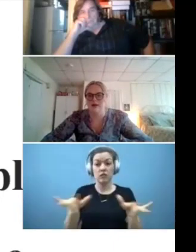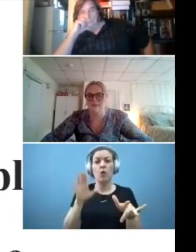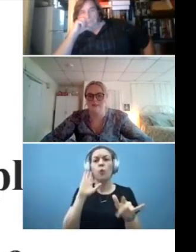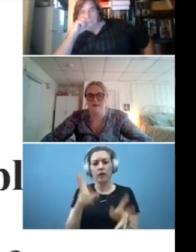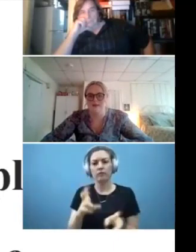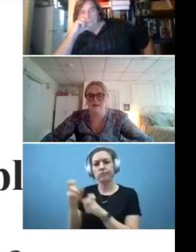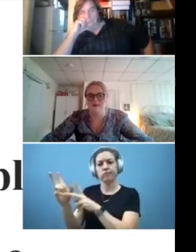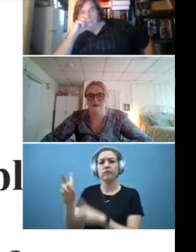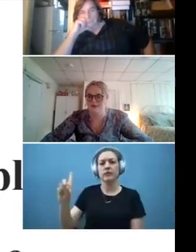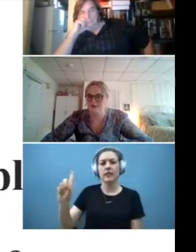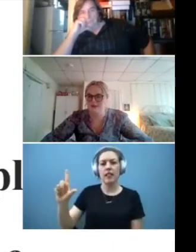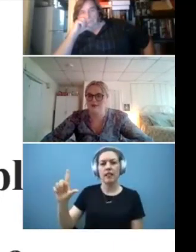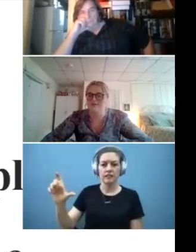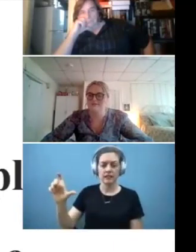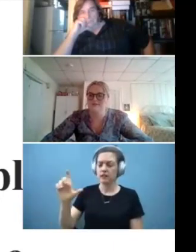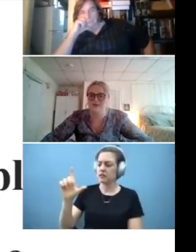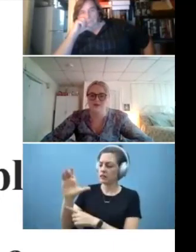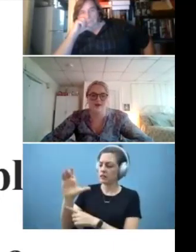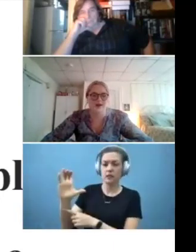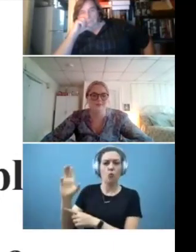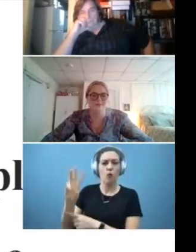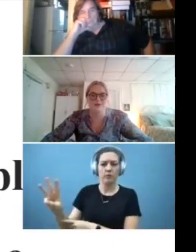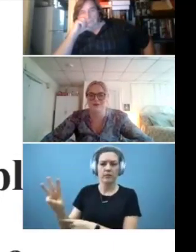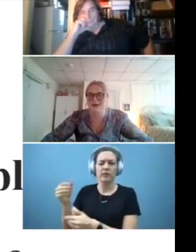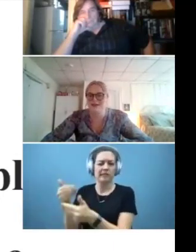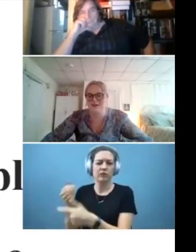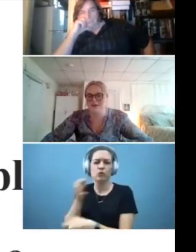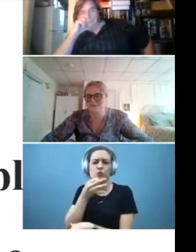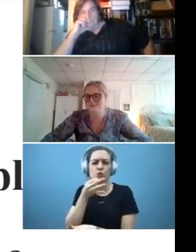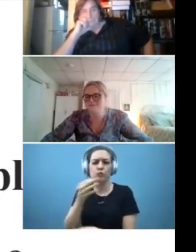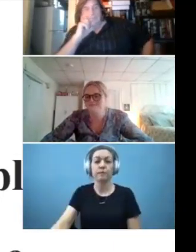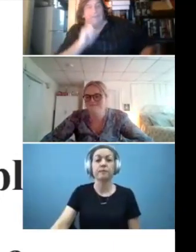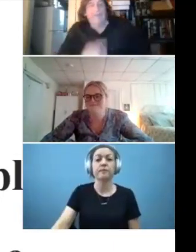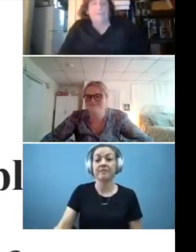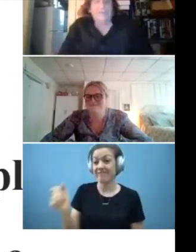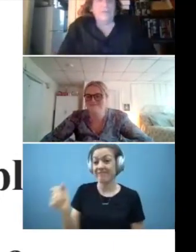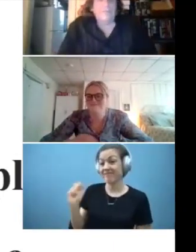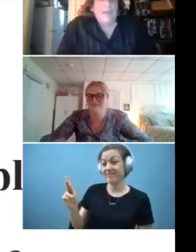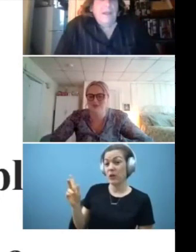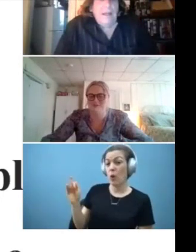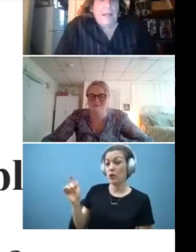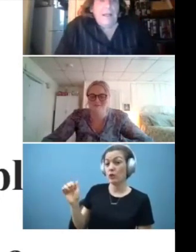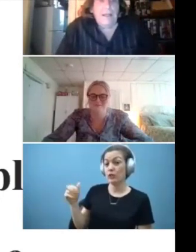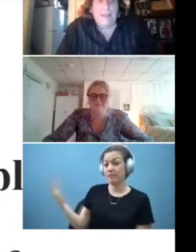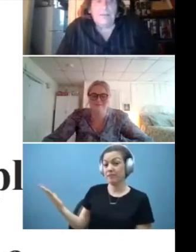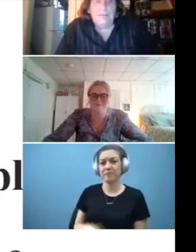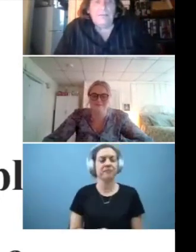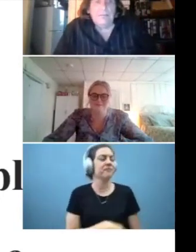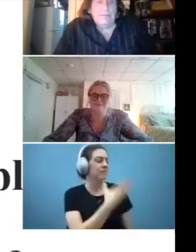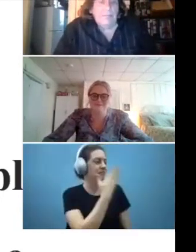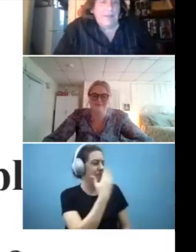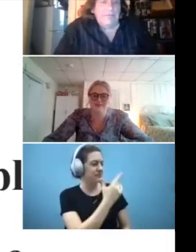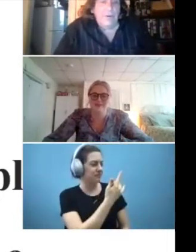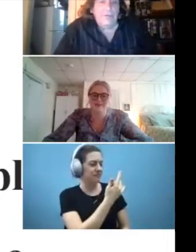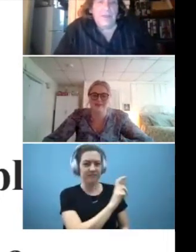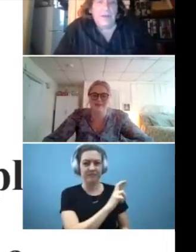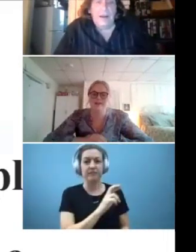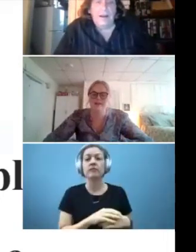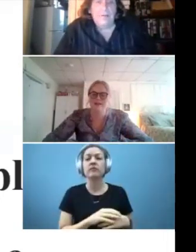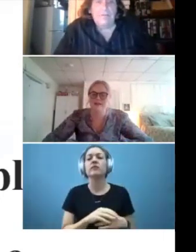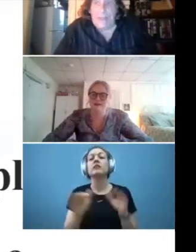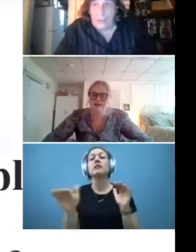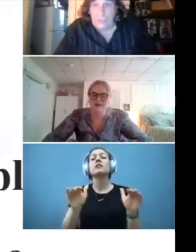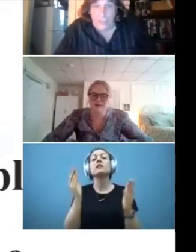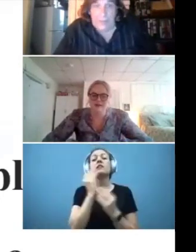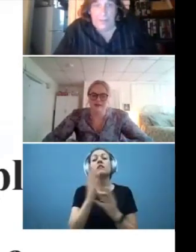in the near future. So, Walter, back to you. Thanks, Ginger. I'd like to remind folks that